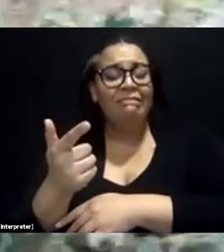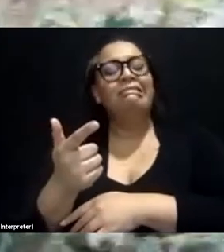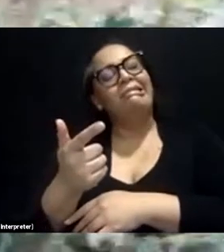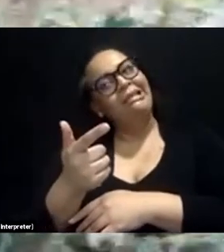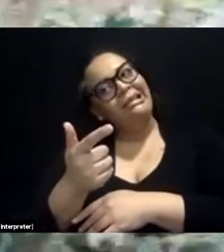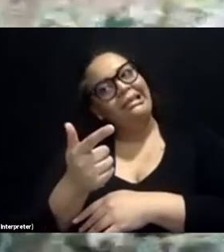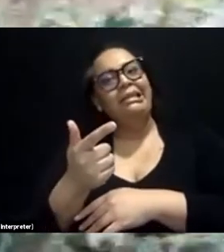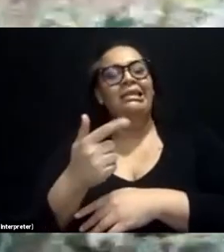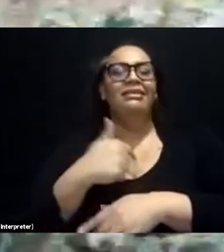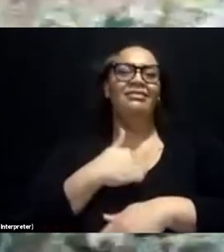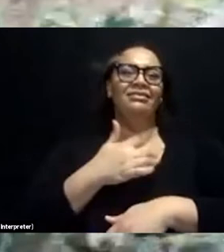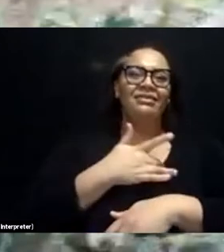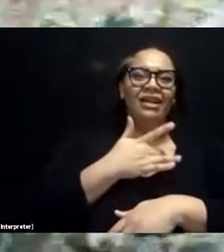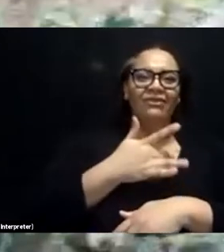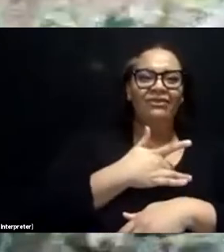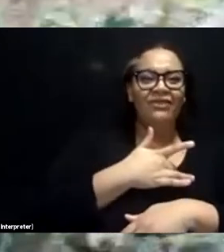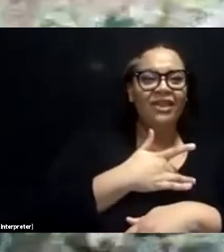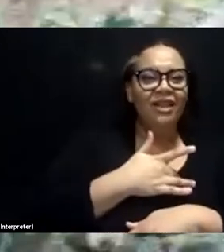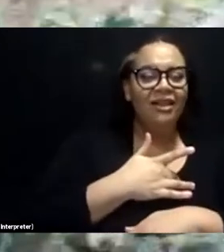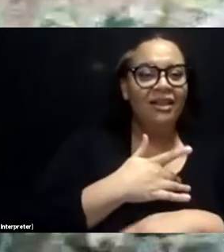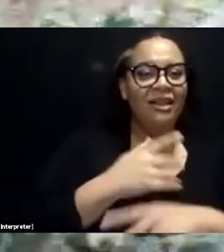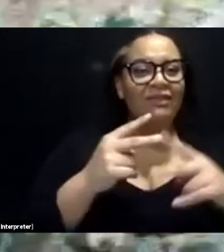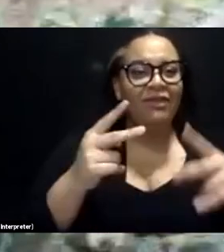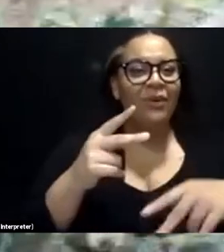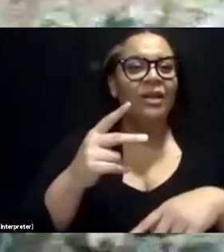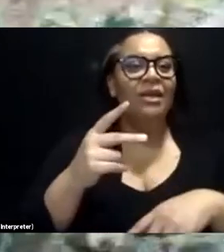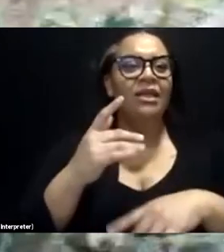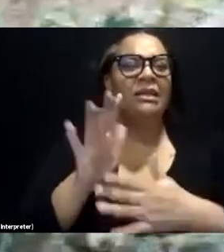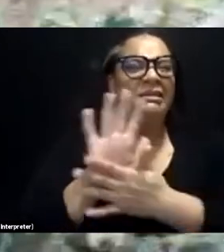I feel very lucky to show you just this